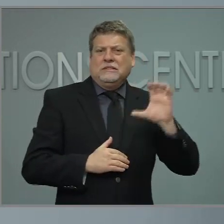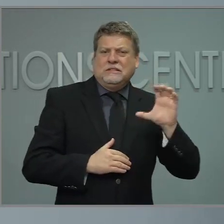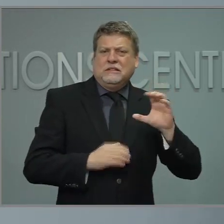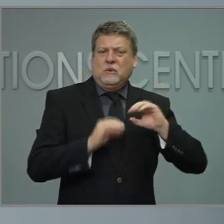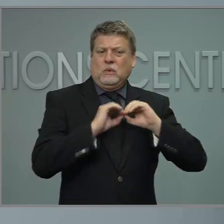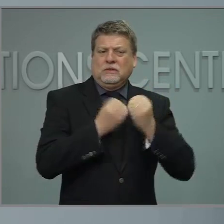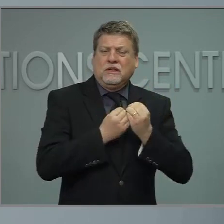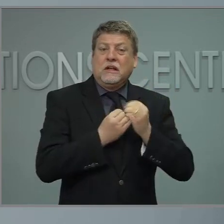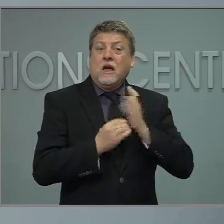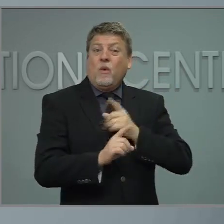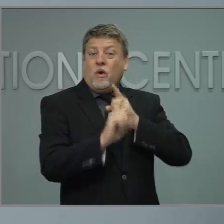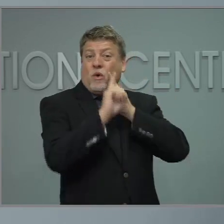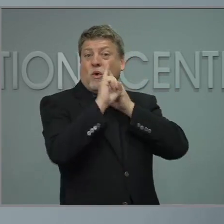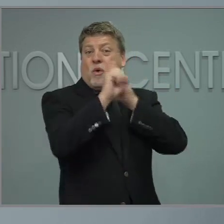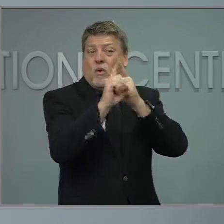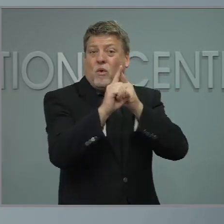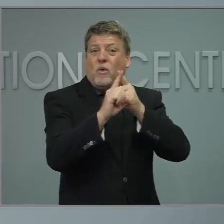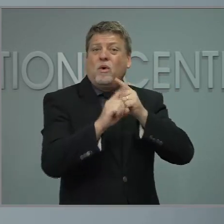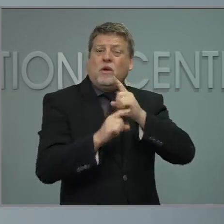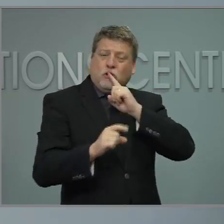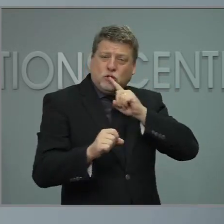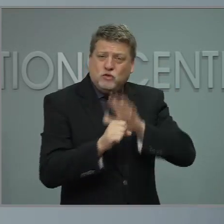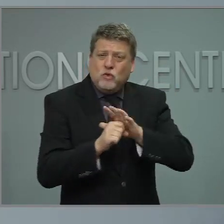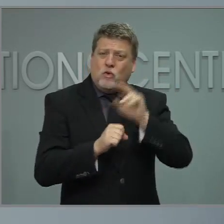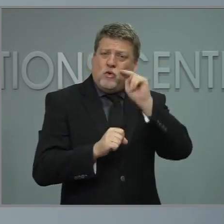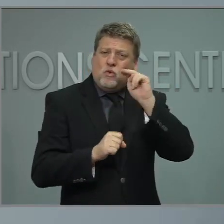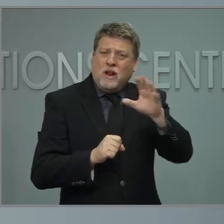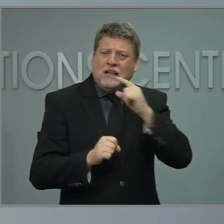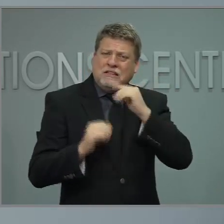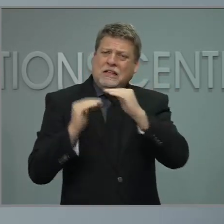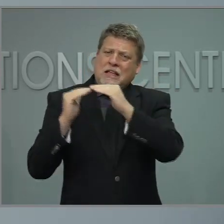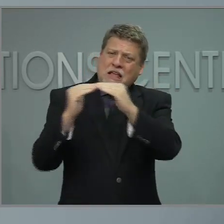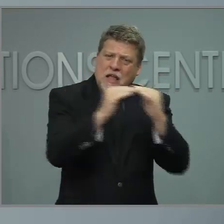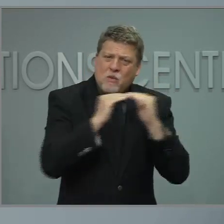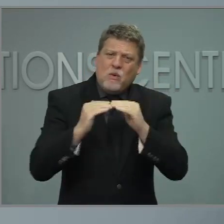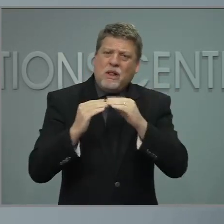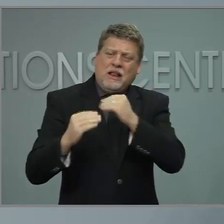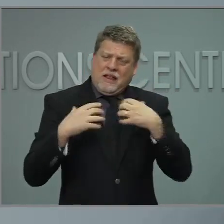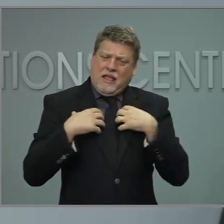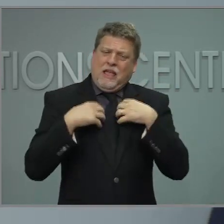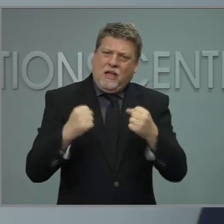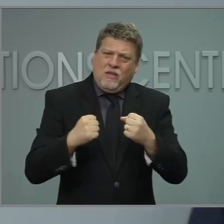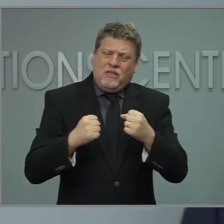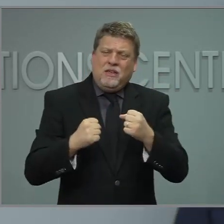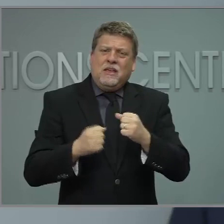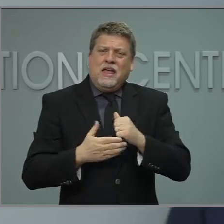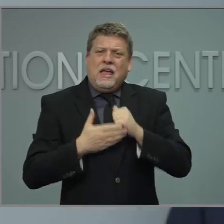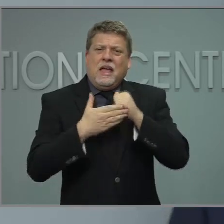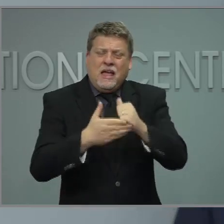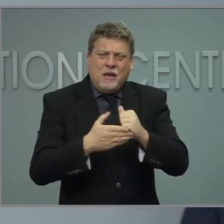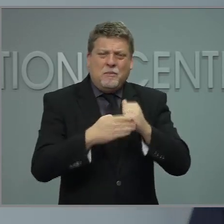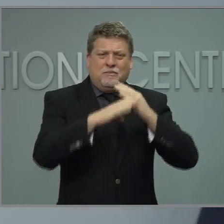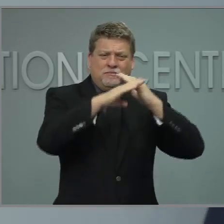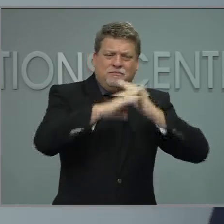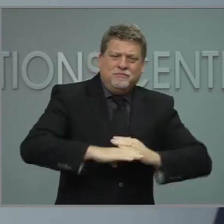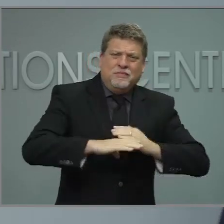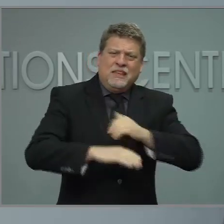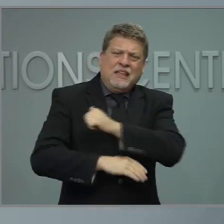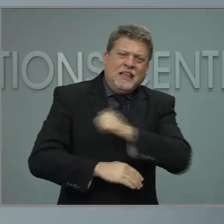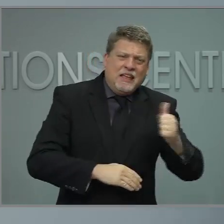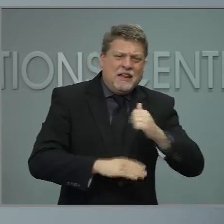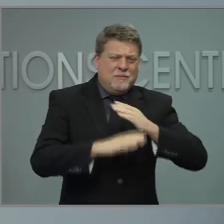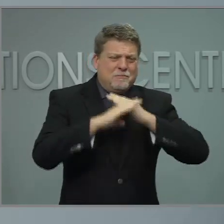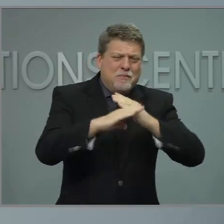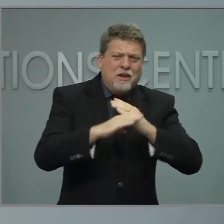to building a healthy, just, and equitable North Carolina through cross-sector partnerships that advance systemic solutions for communities facing systemic